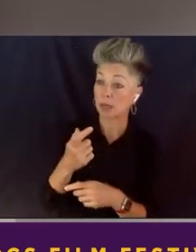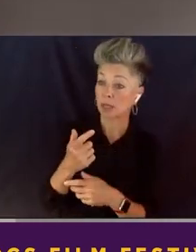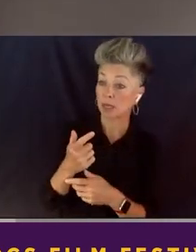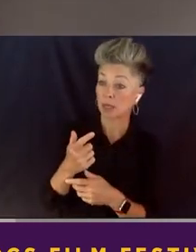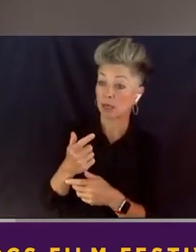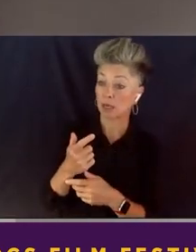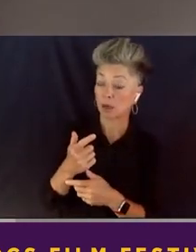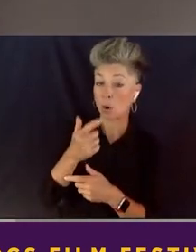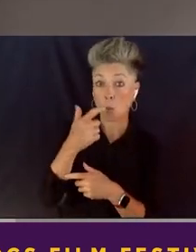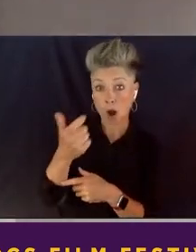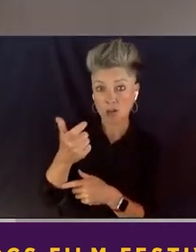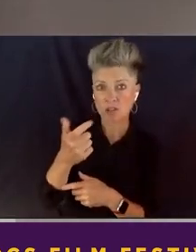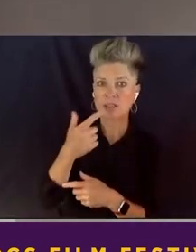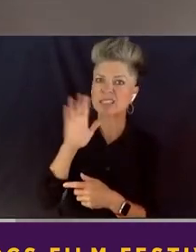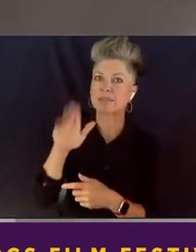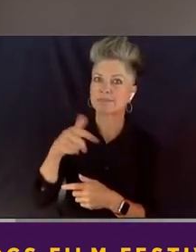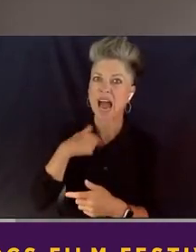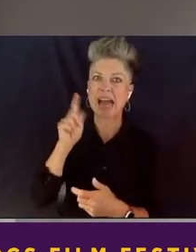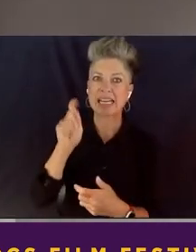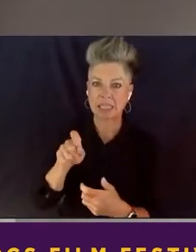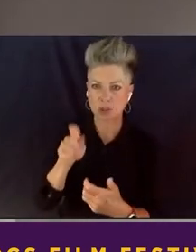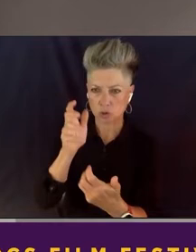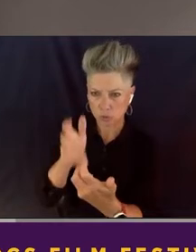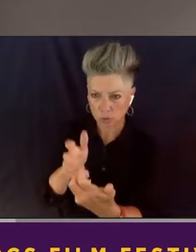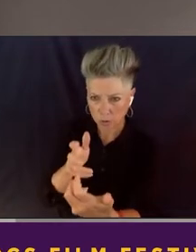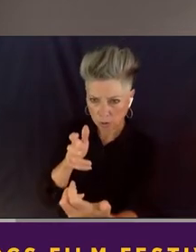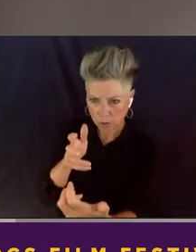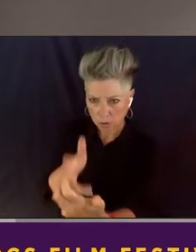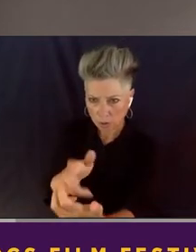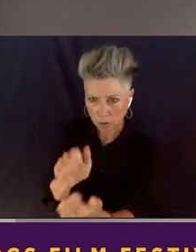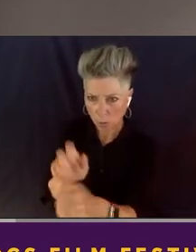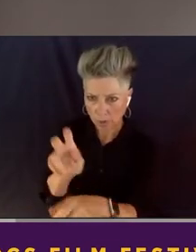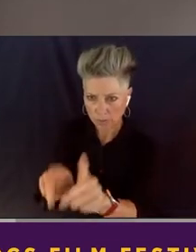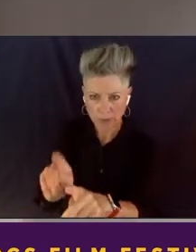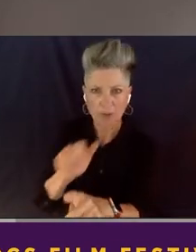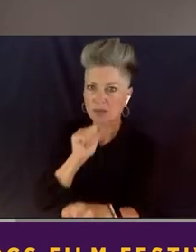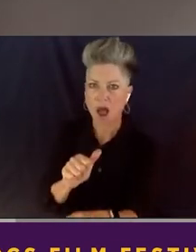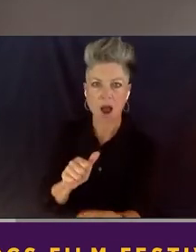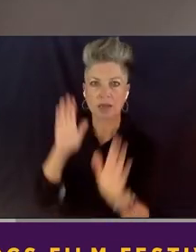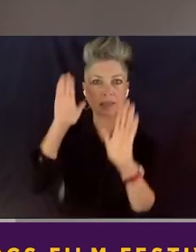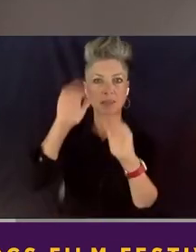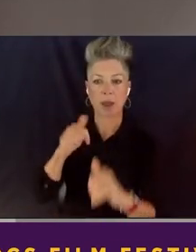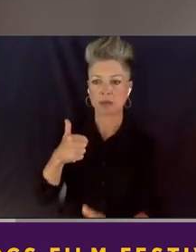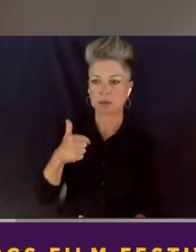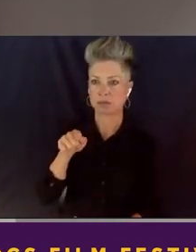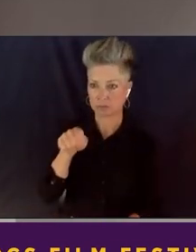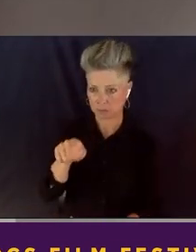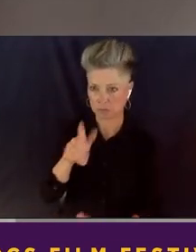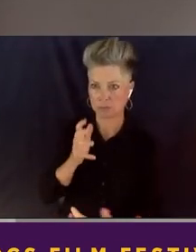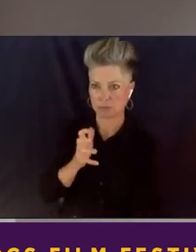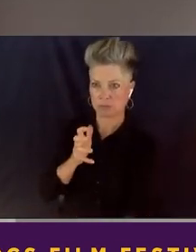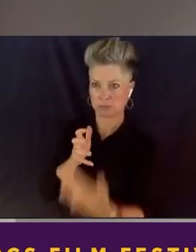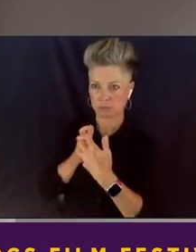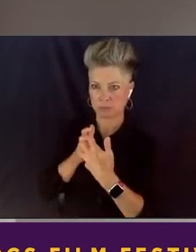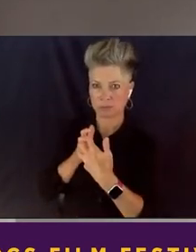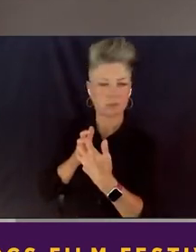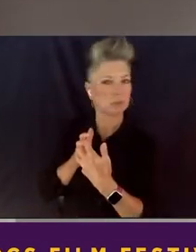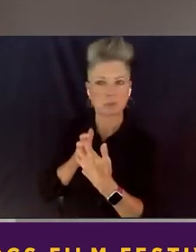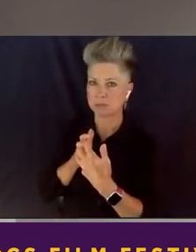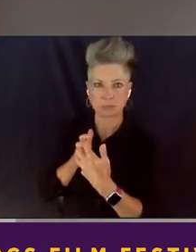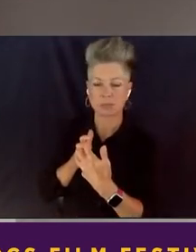people where they are, and not just come in and just be so matter-of-fact about this stuff all the time,